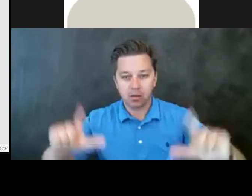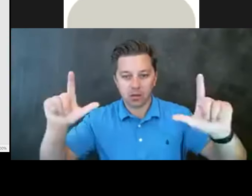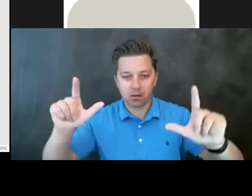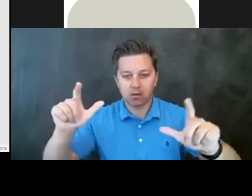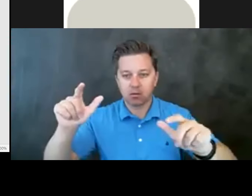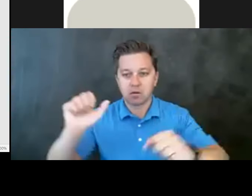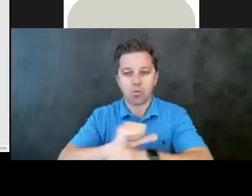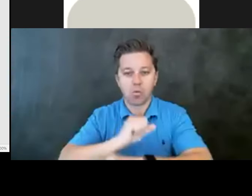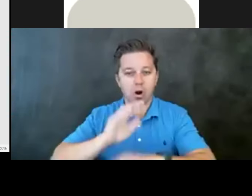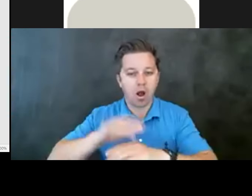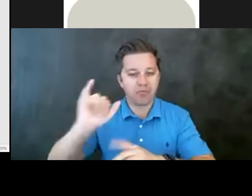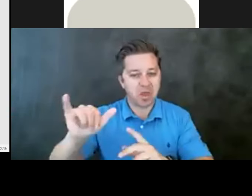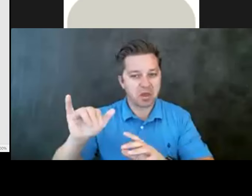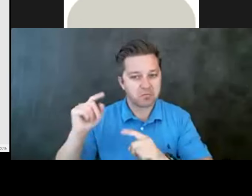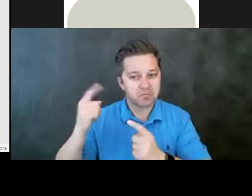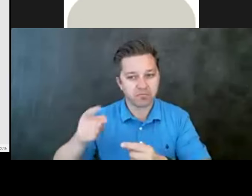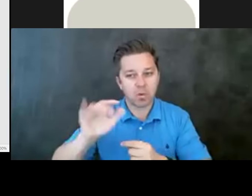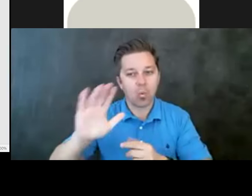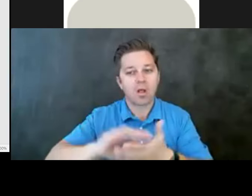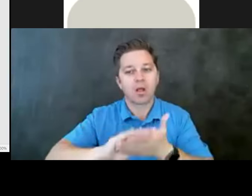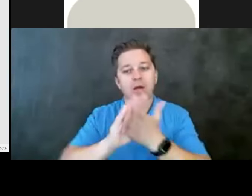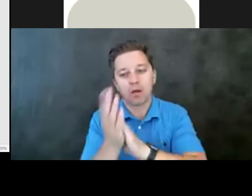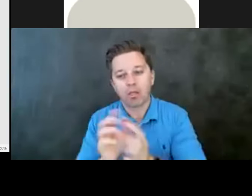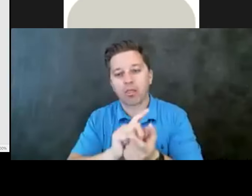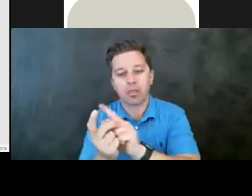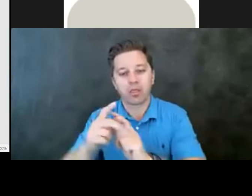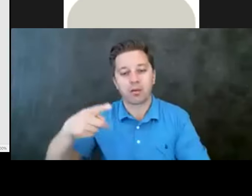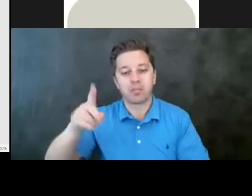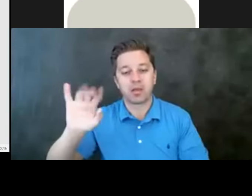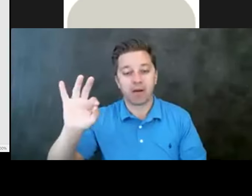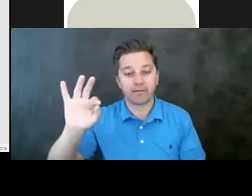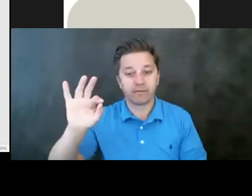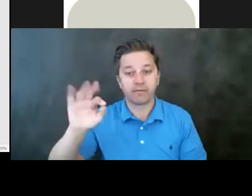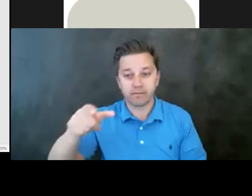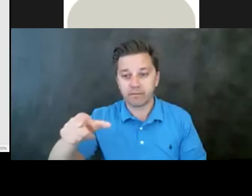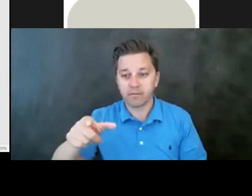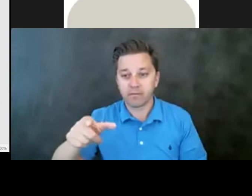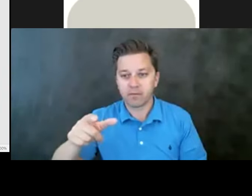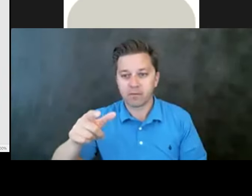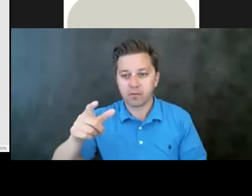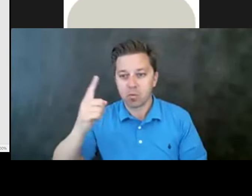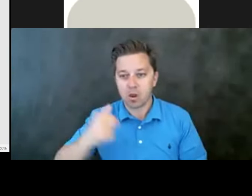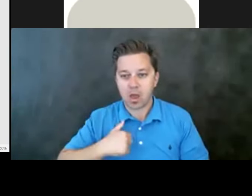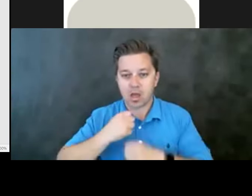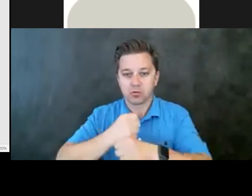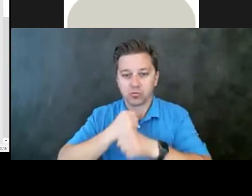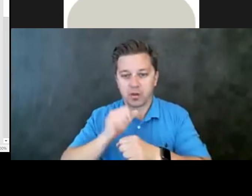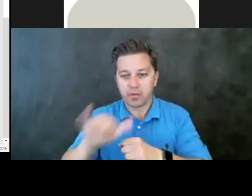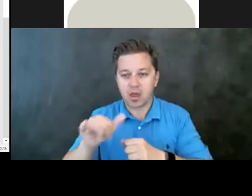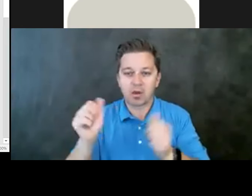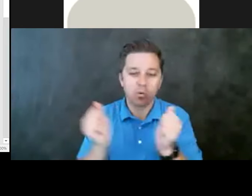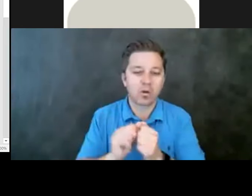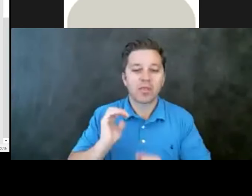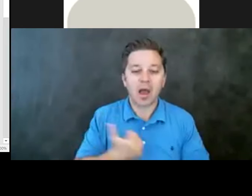on. Um, this is going to be a PDF and this is very simple. This is the first one I created. It's got our logo,